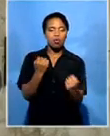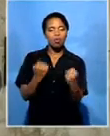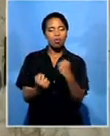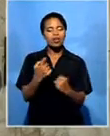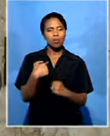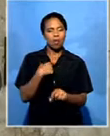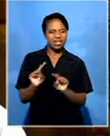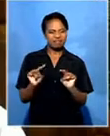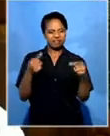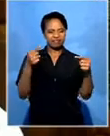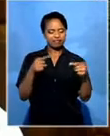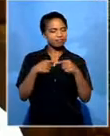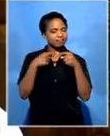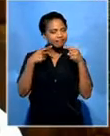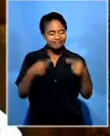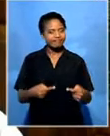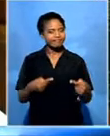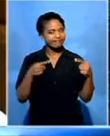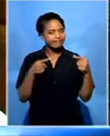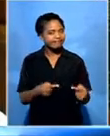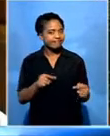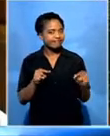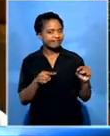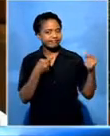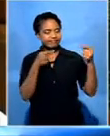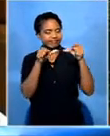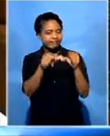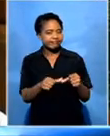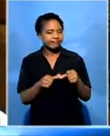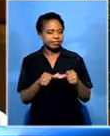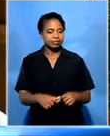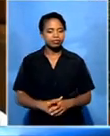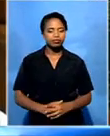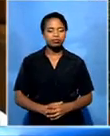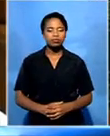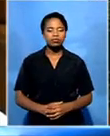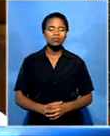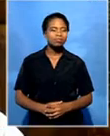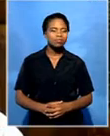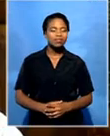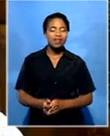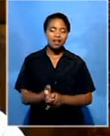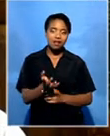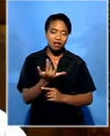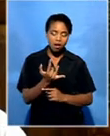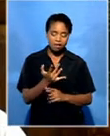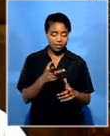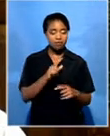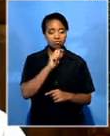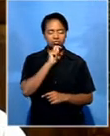ongoing dispute. The centre of the whole thing really has got to do with